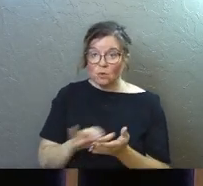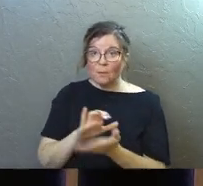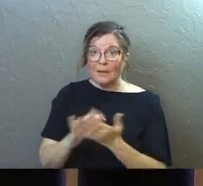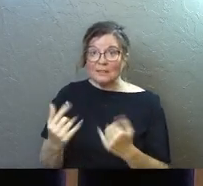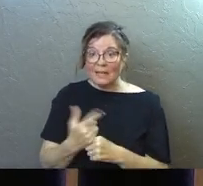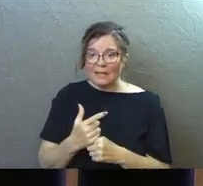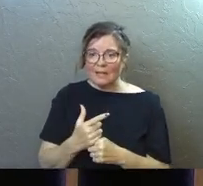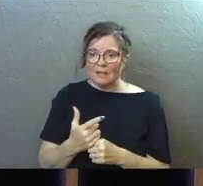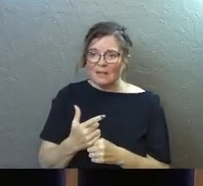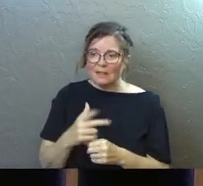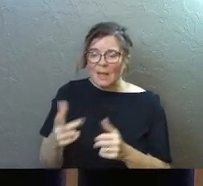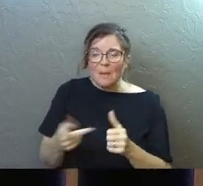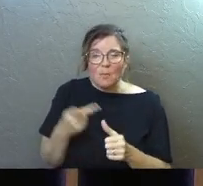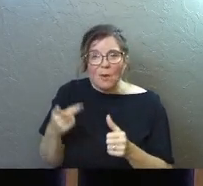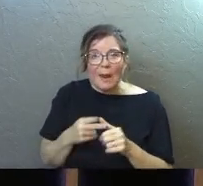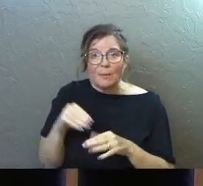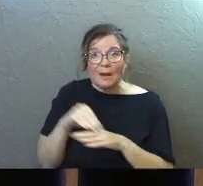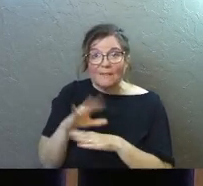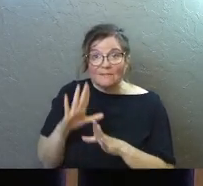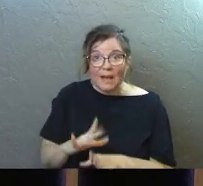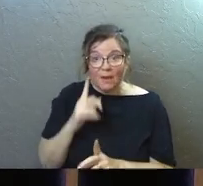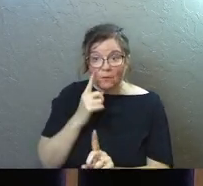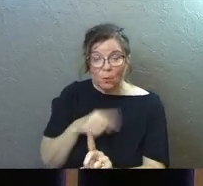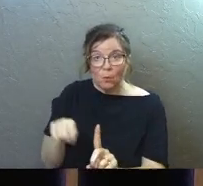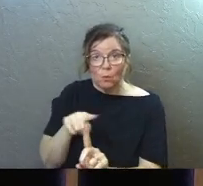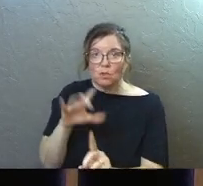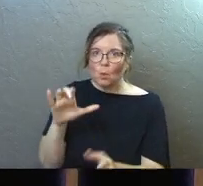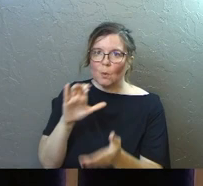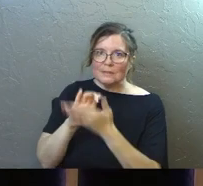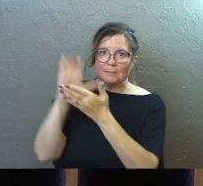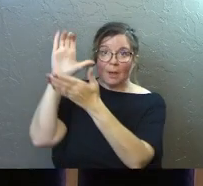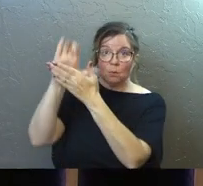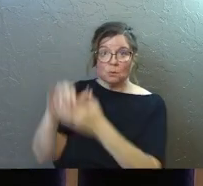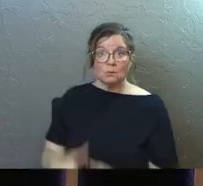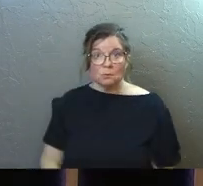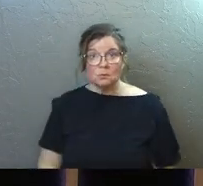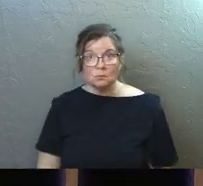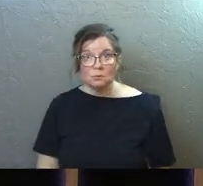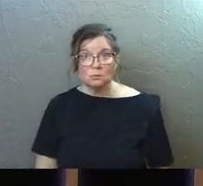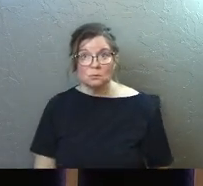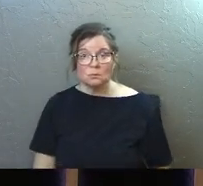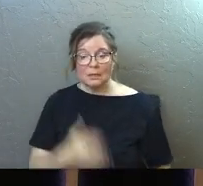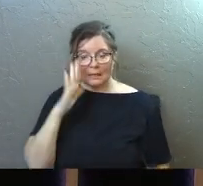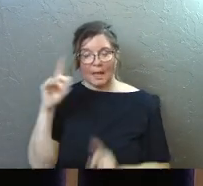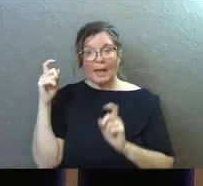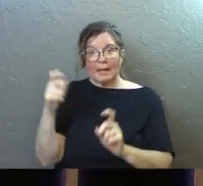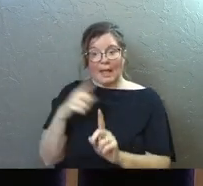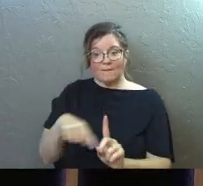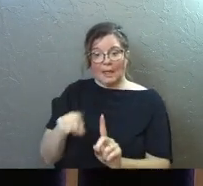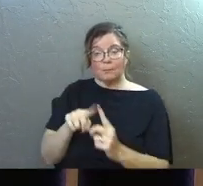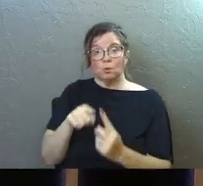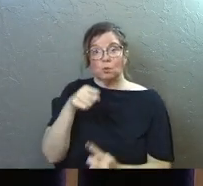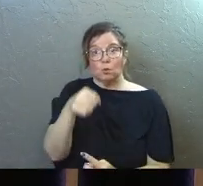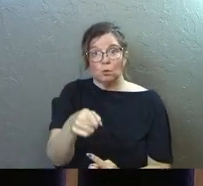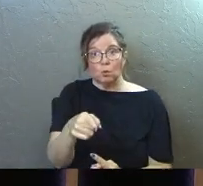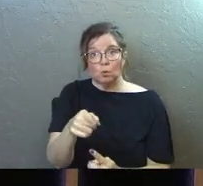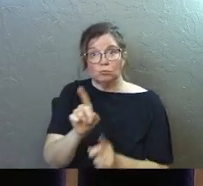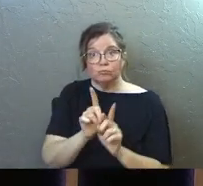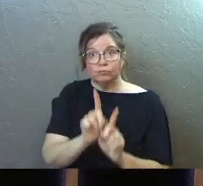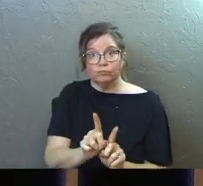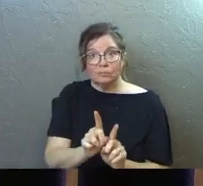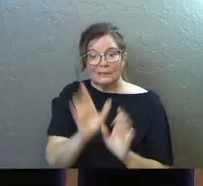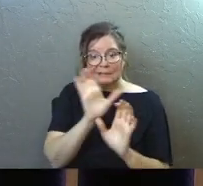married today, the primary advisor is your spouse. God gave them to you.